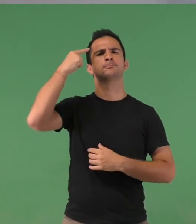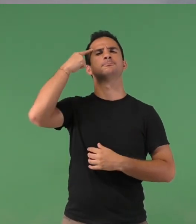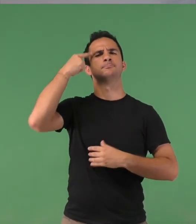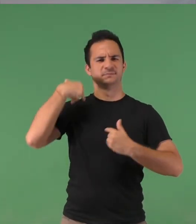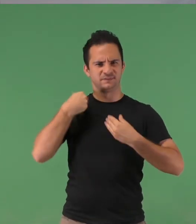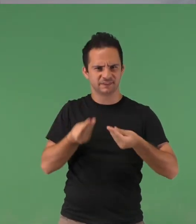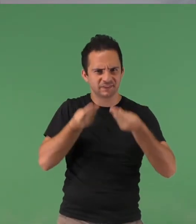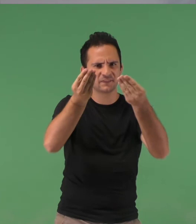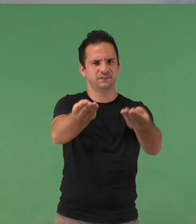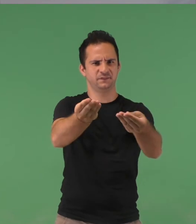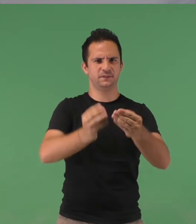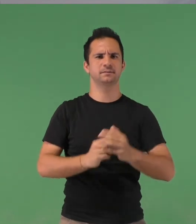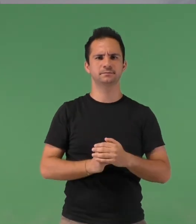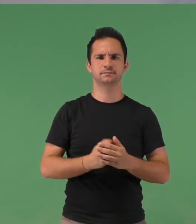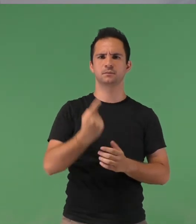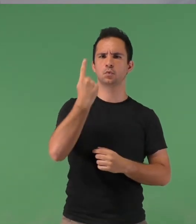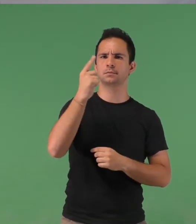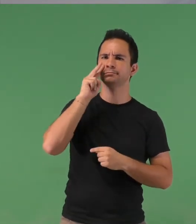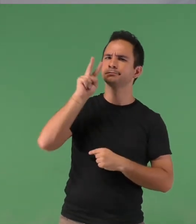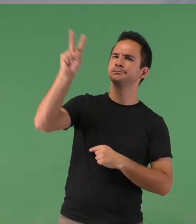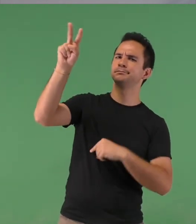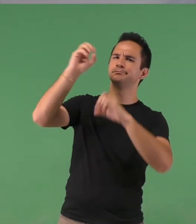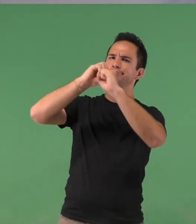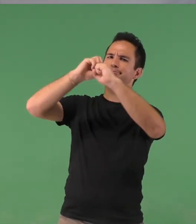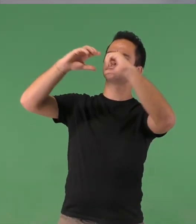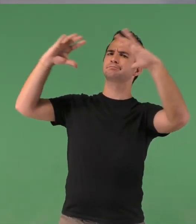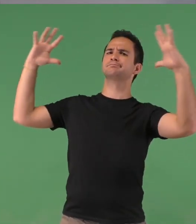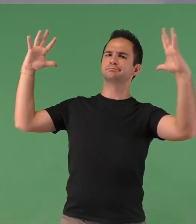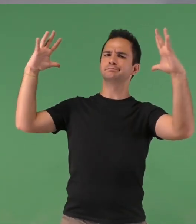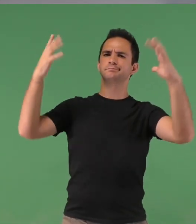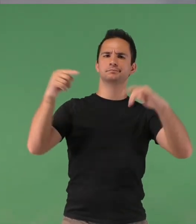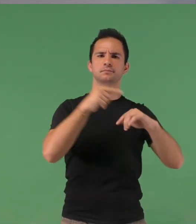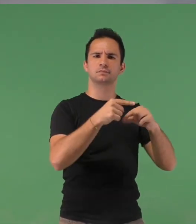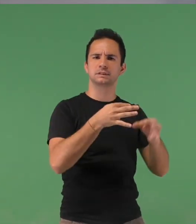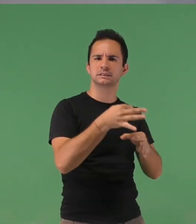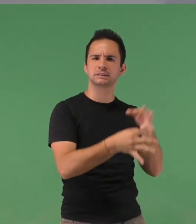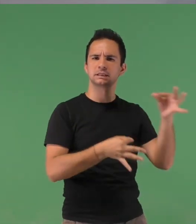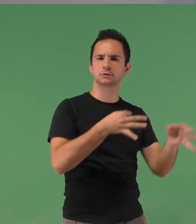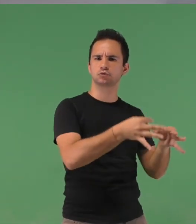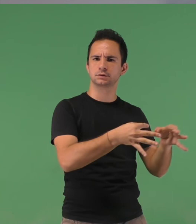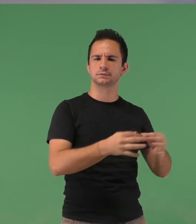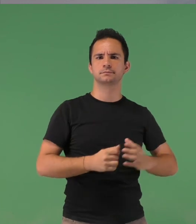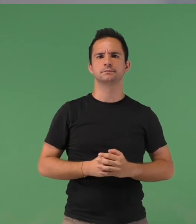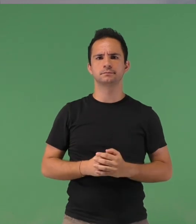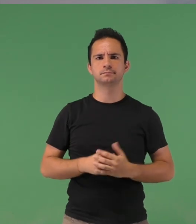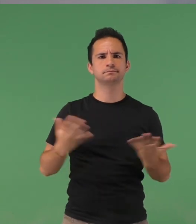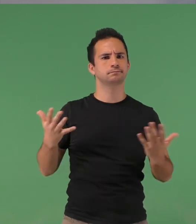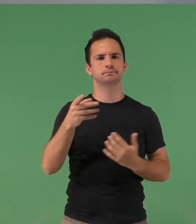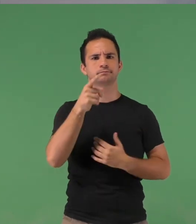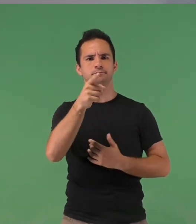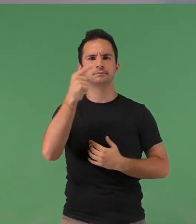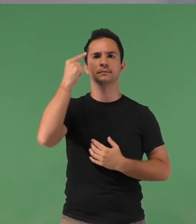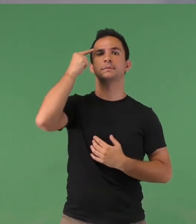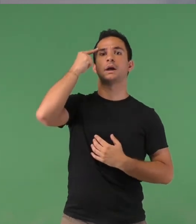and strategy make sure that you have clarity where you want to see you and your venture in the near future and that you know how to get